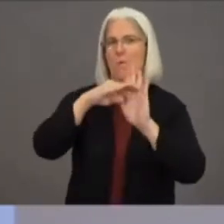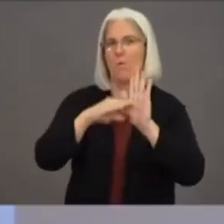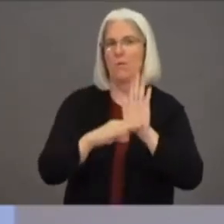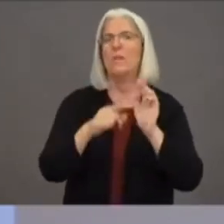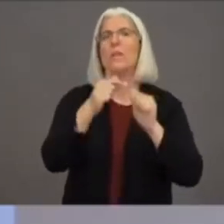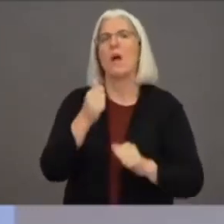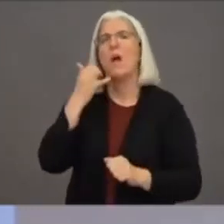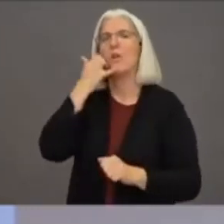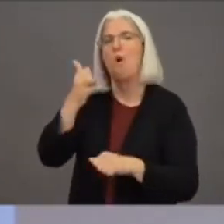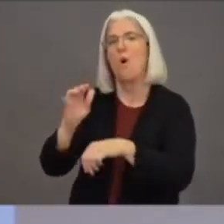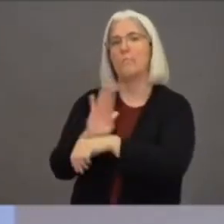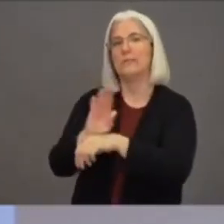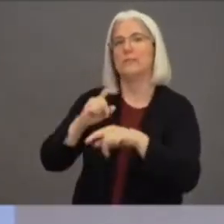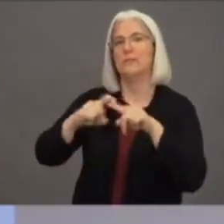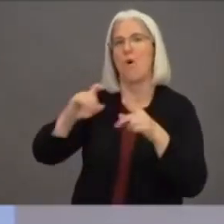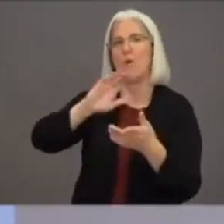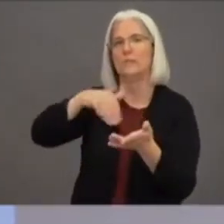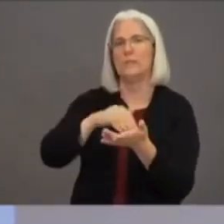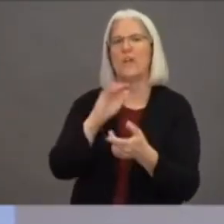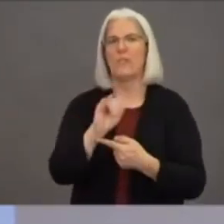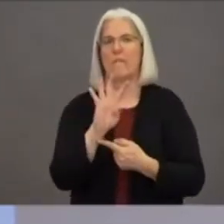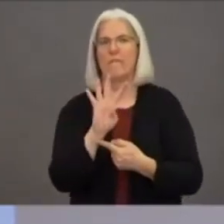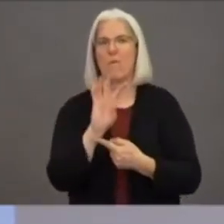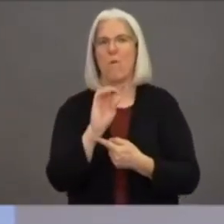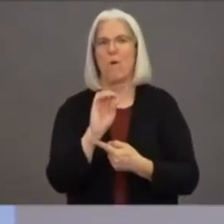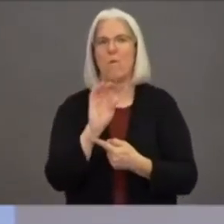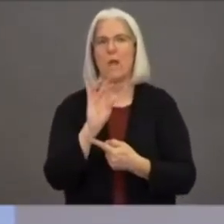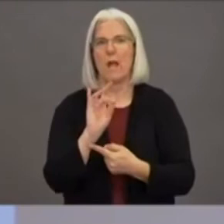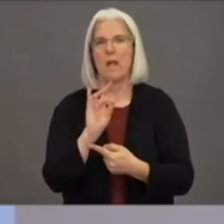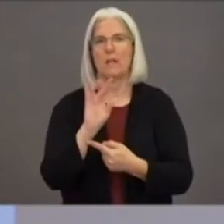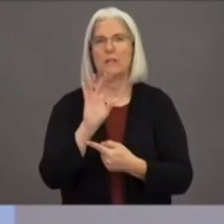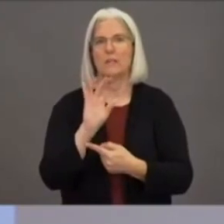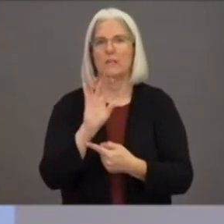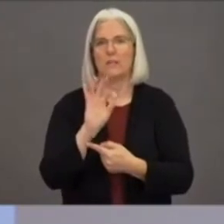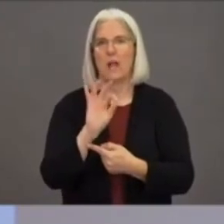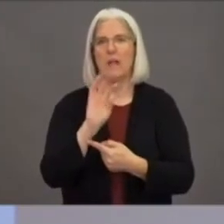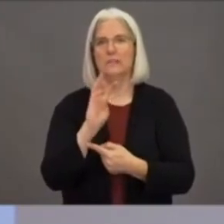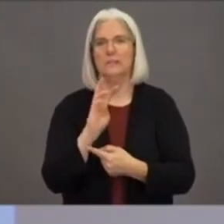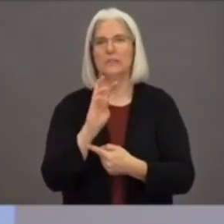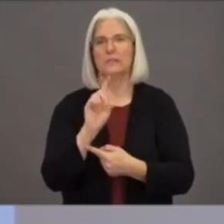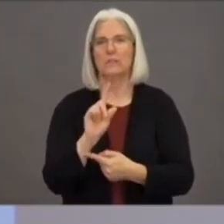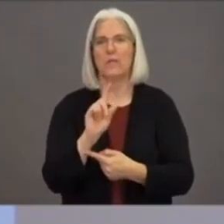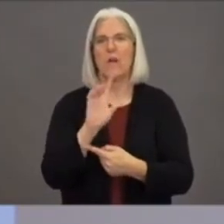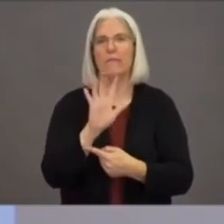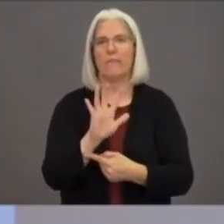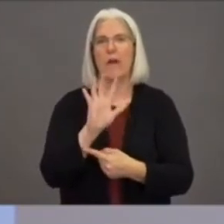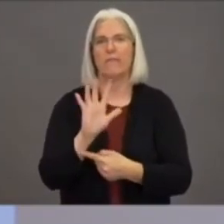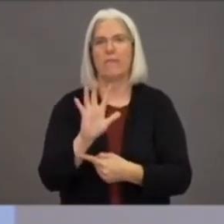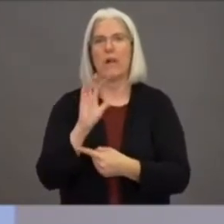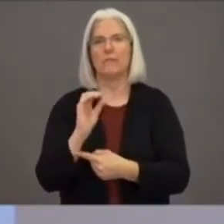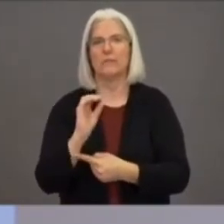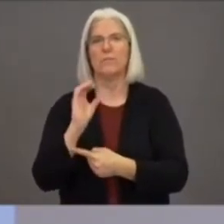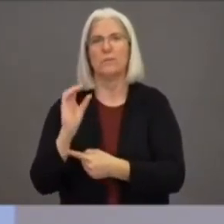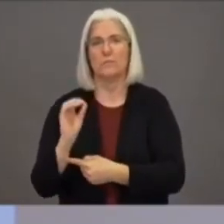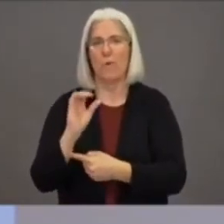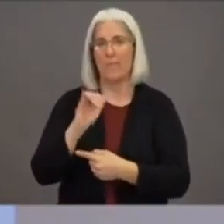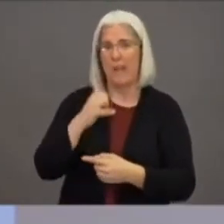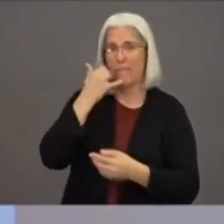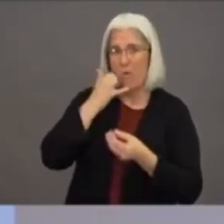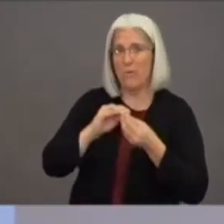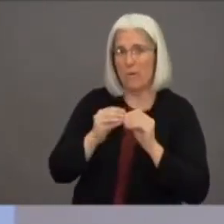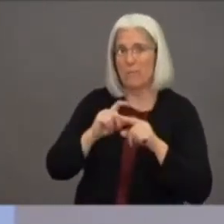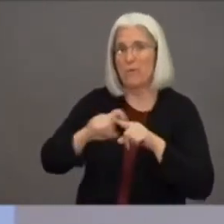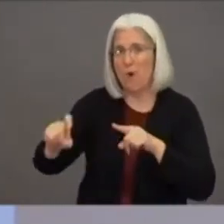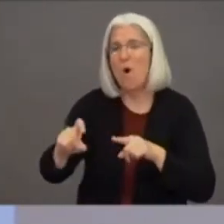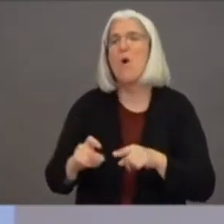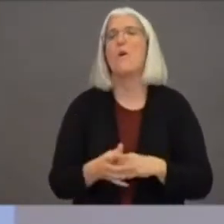to file a complaint and that is scccovidconcerns.org. And there they can also file a complaint to